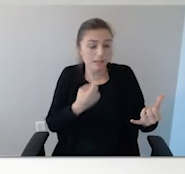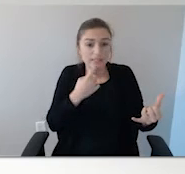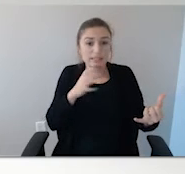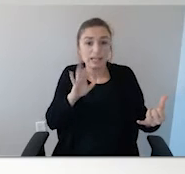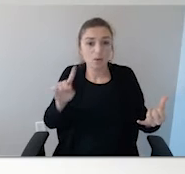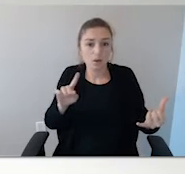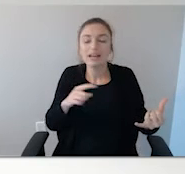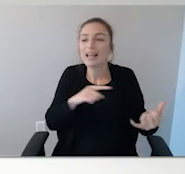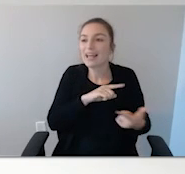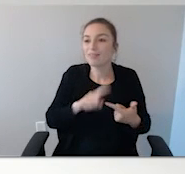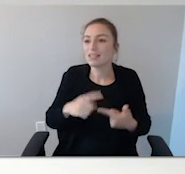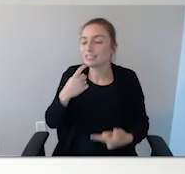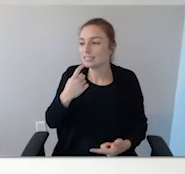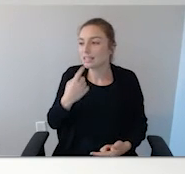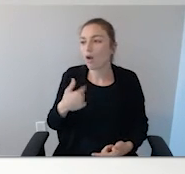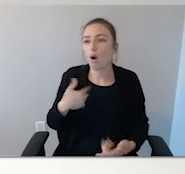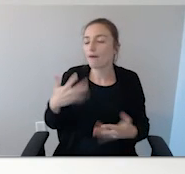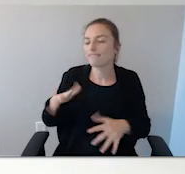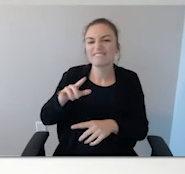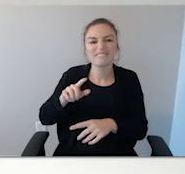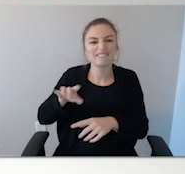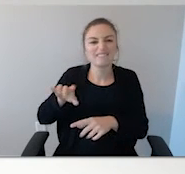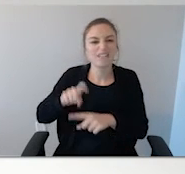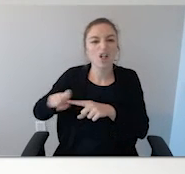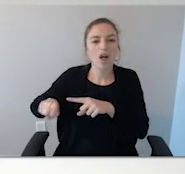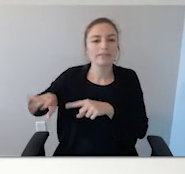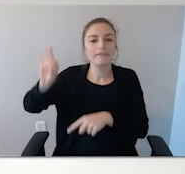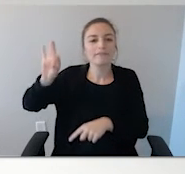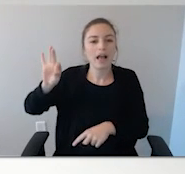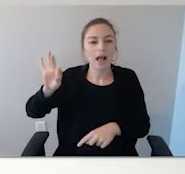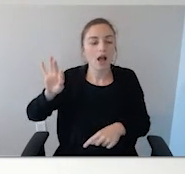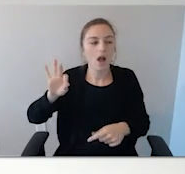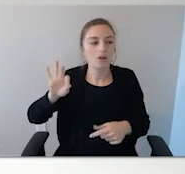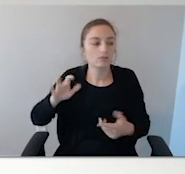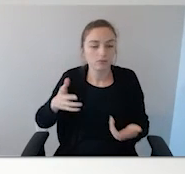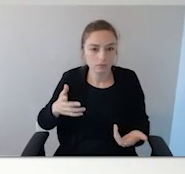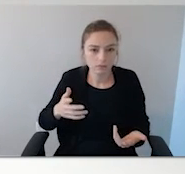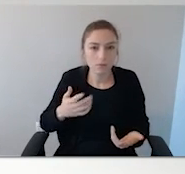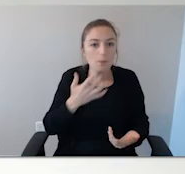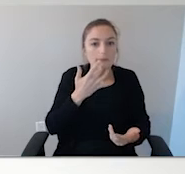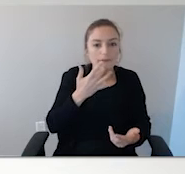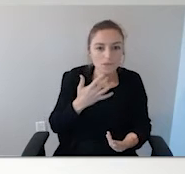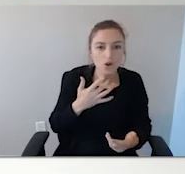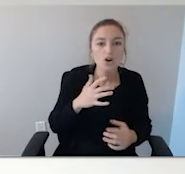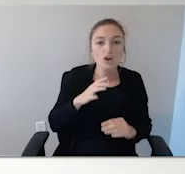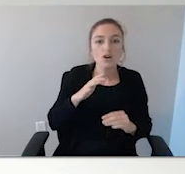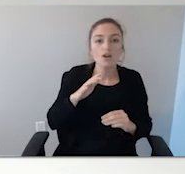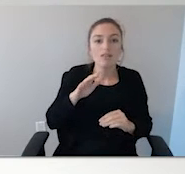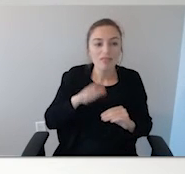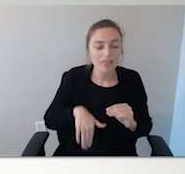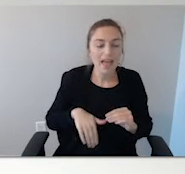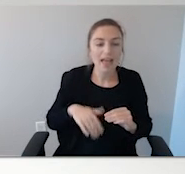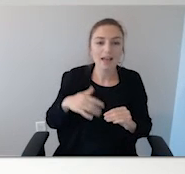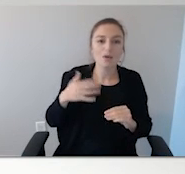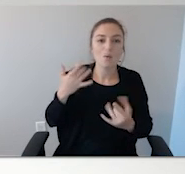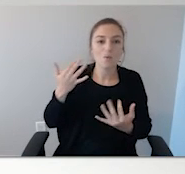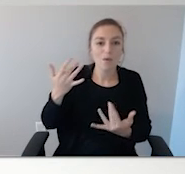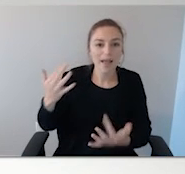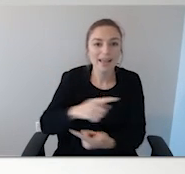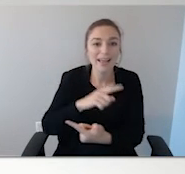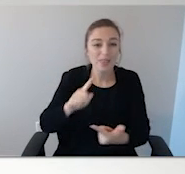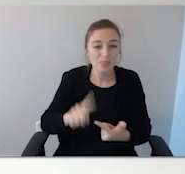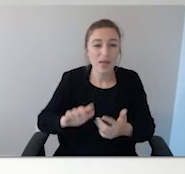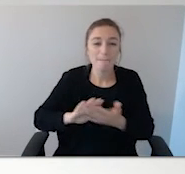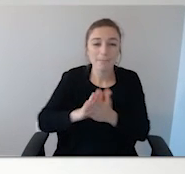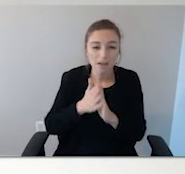wait an hour and then we turn a search and rescue into a recovery mission. So always call 911. That's what they're there